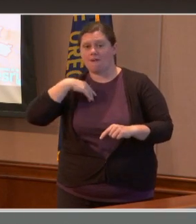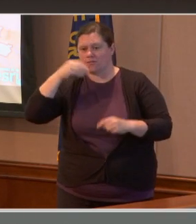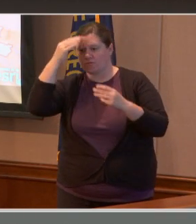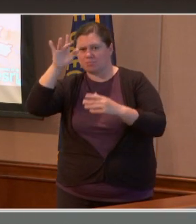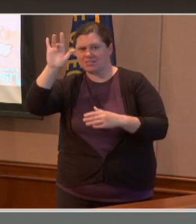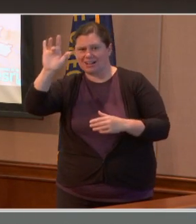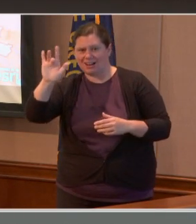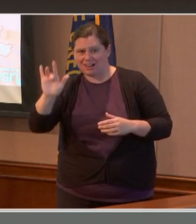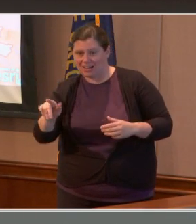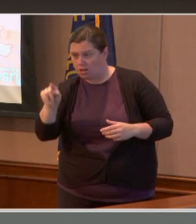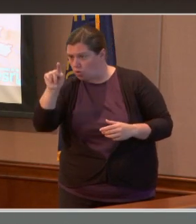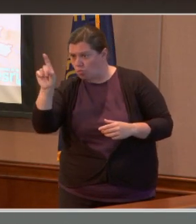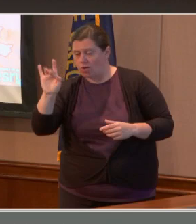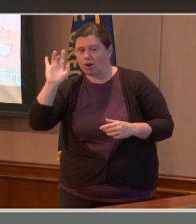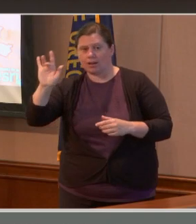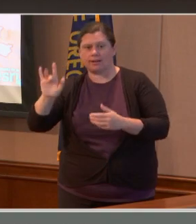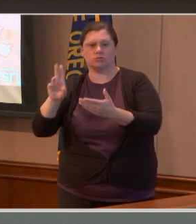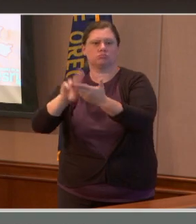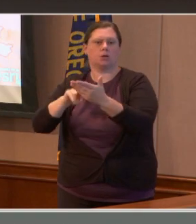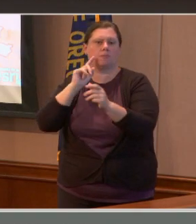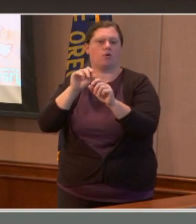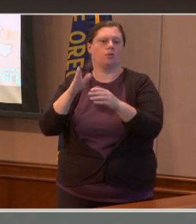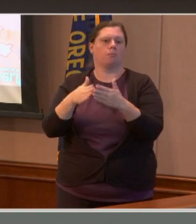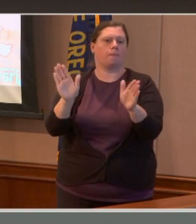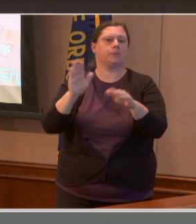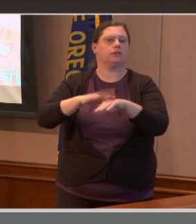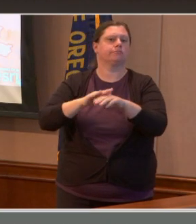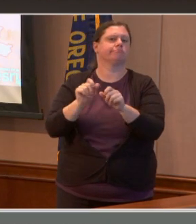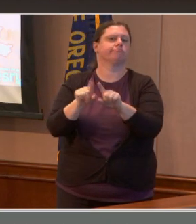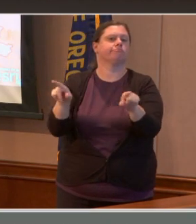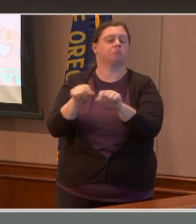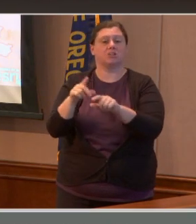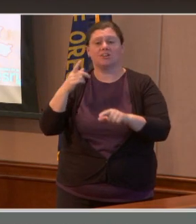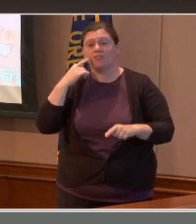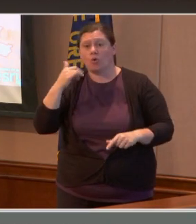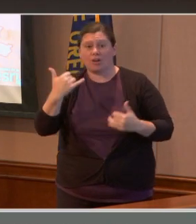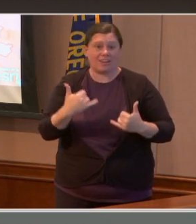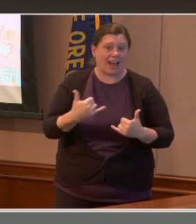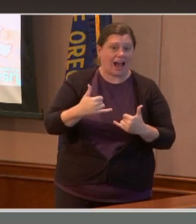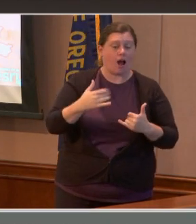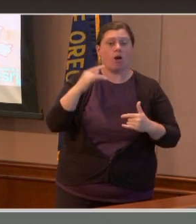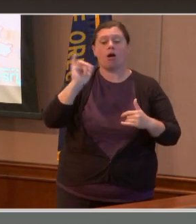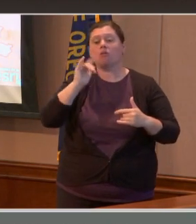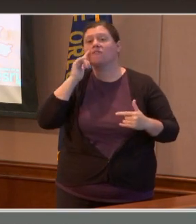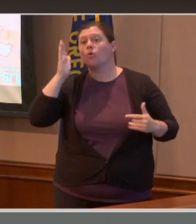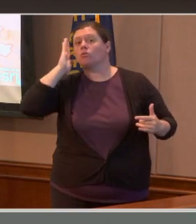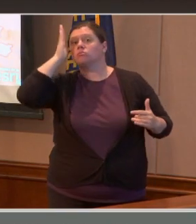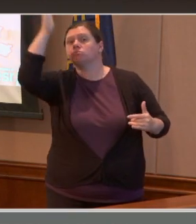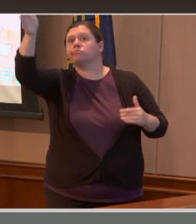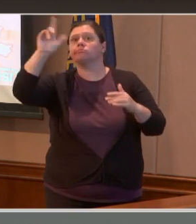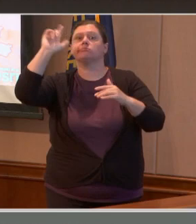particular disaster, but also for future disasters. Thank you and take care.